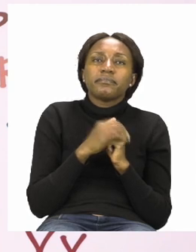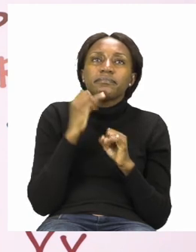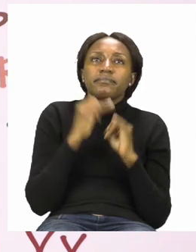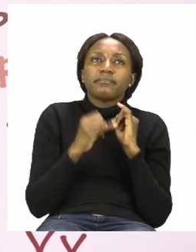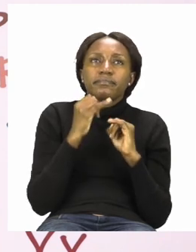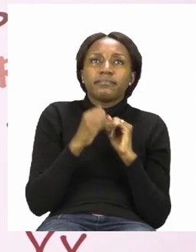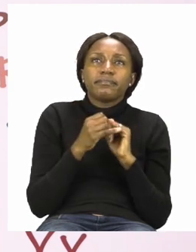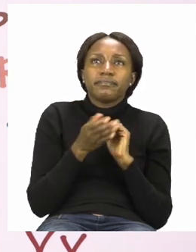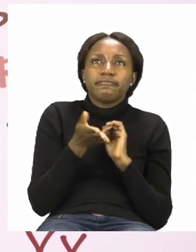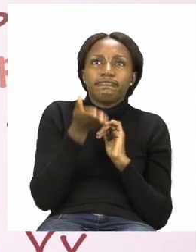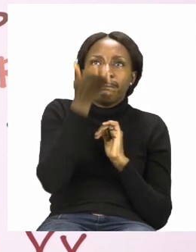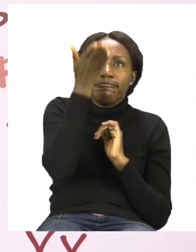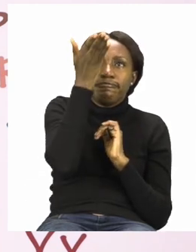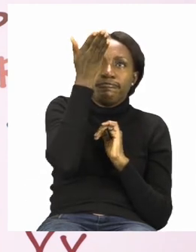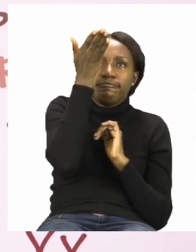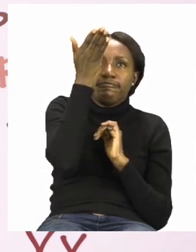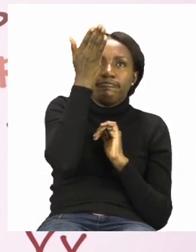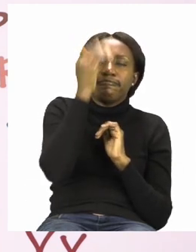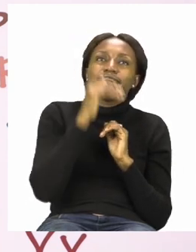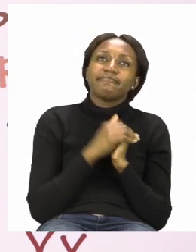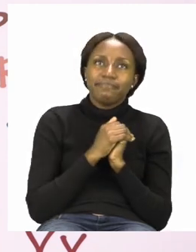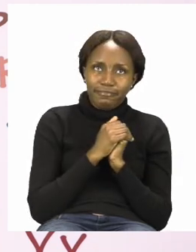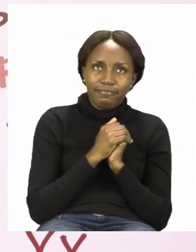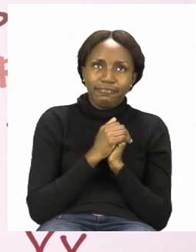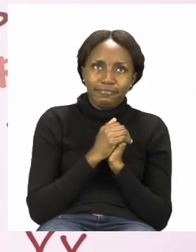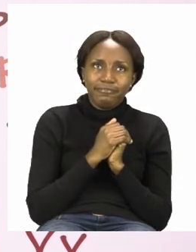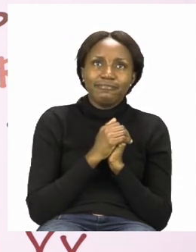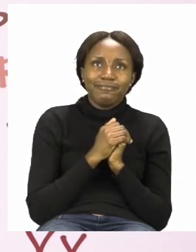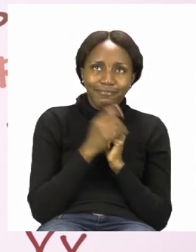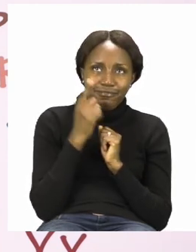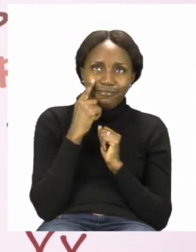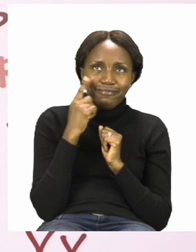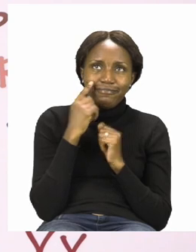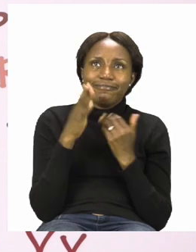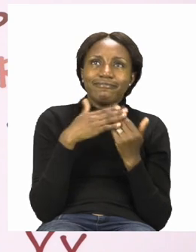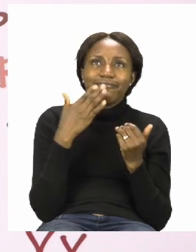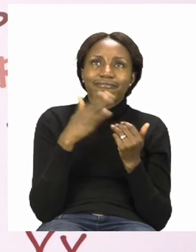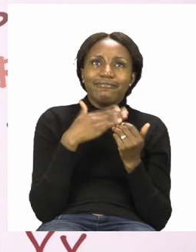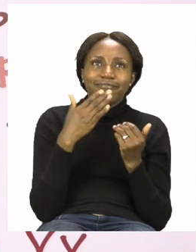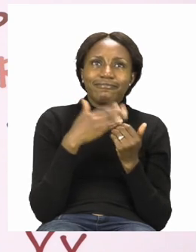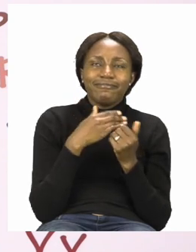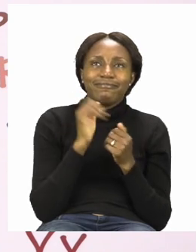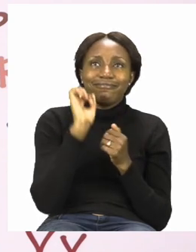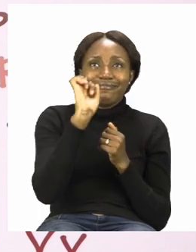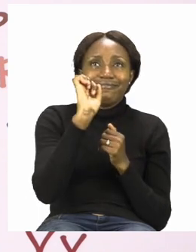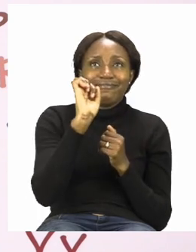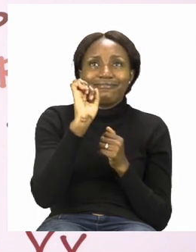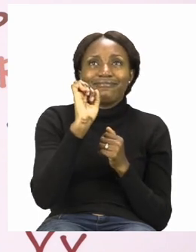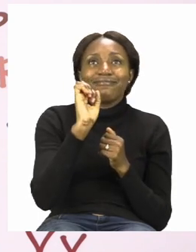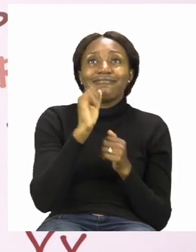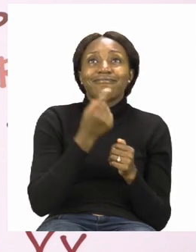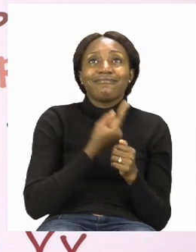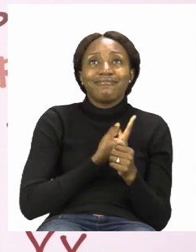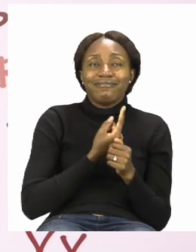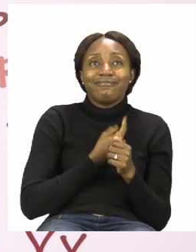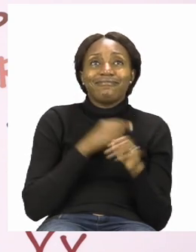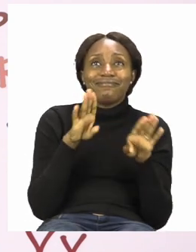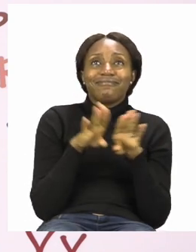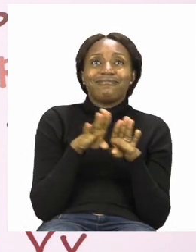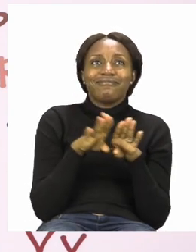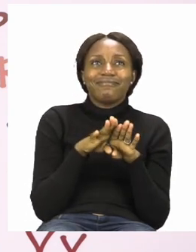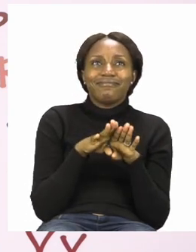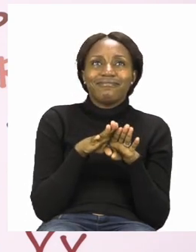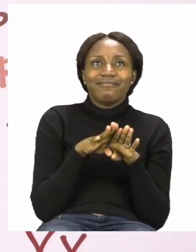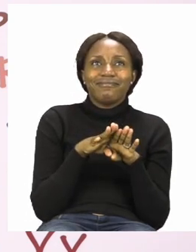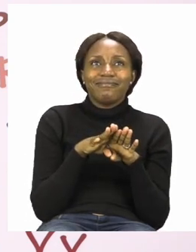is there and I'm sure you can already see it so it's going to be your job to look for the rest of them but